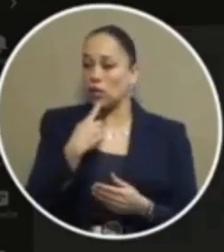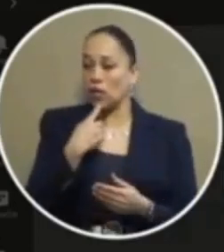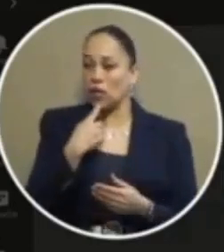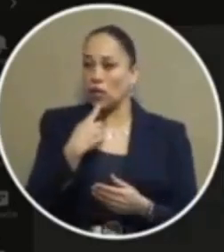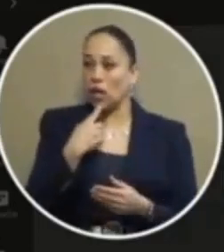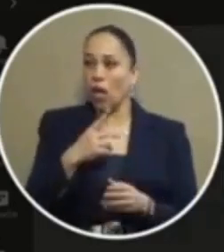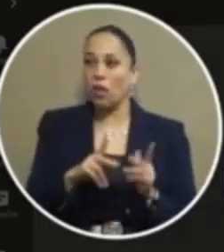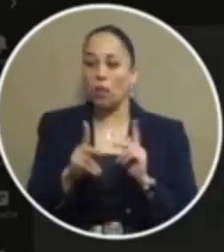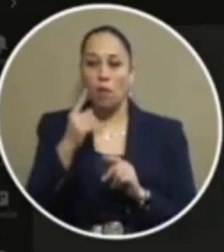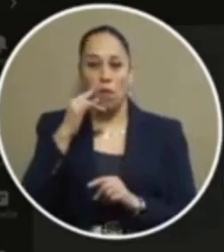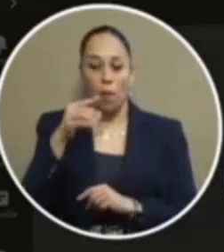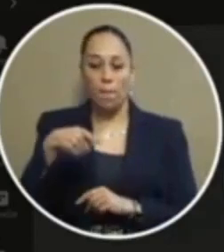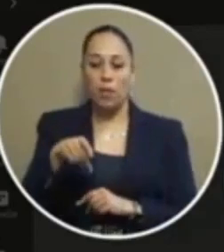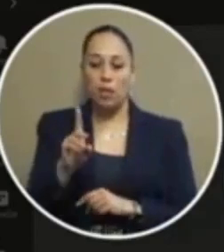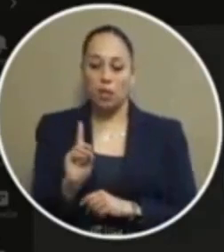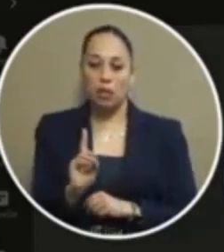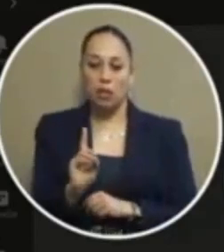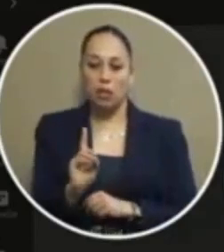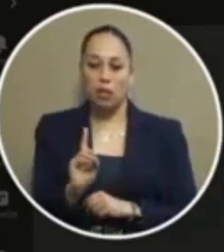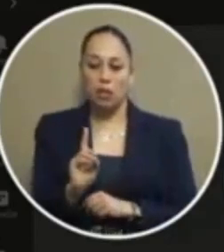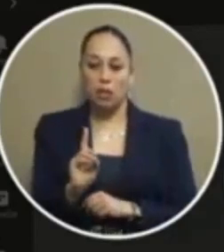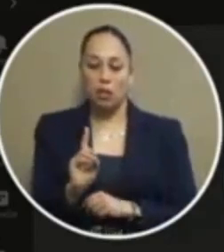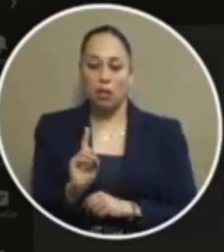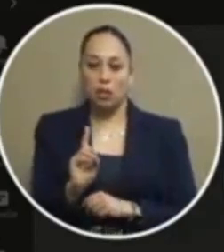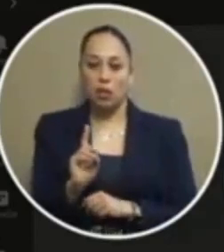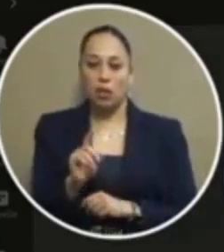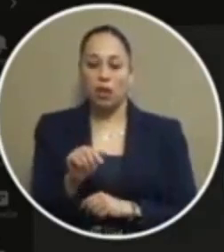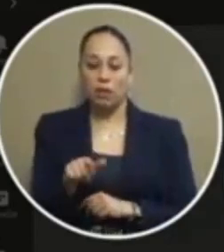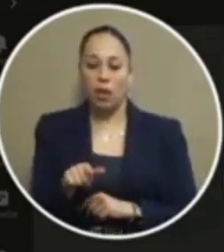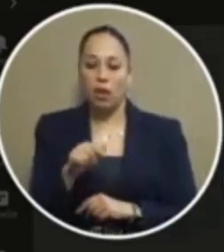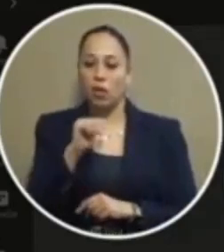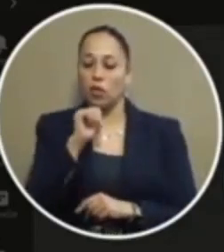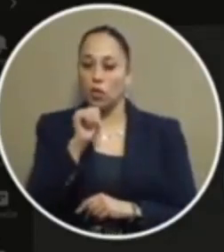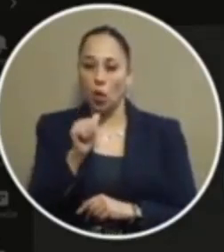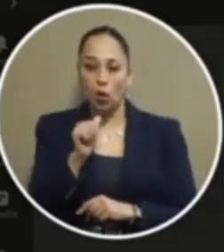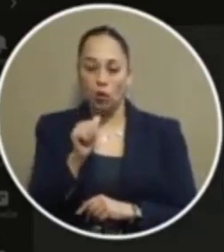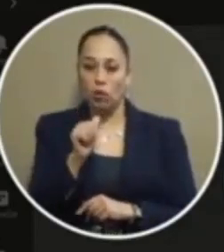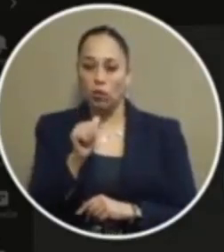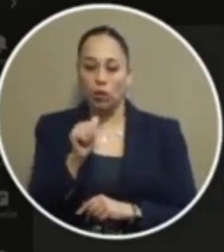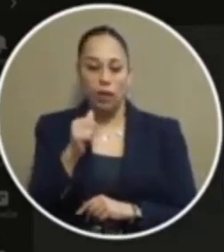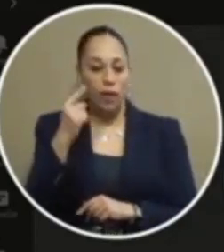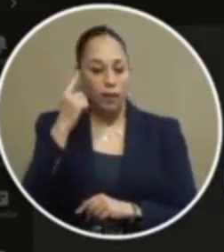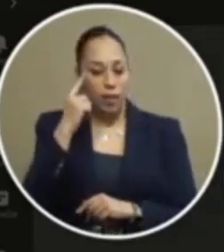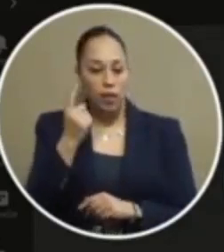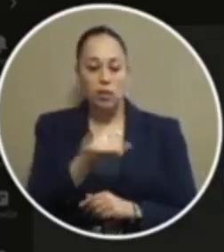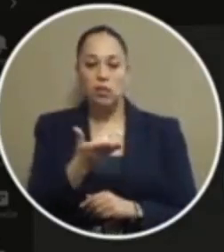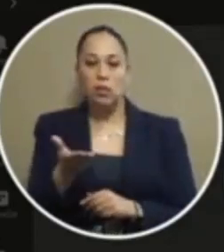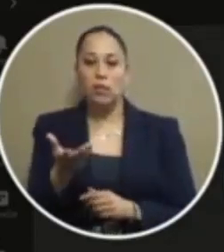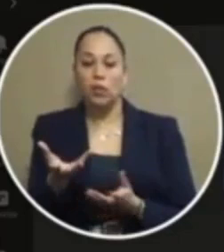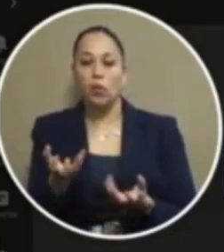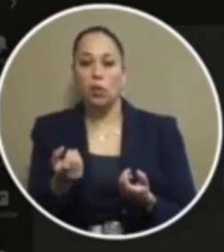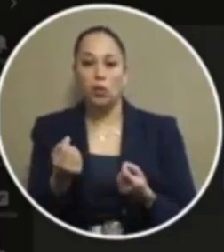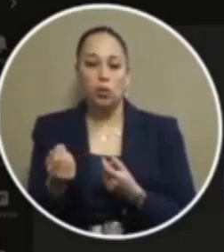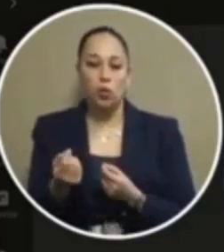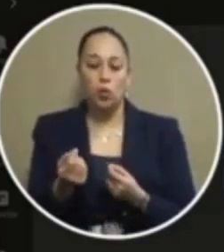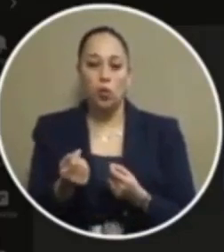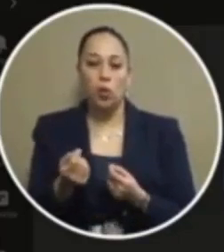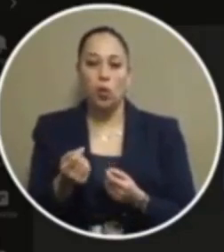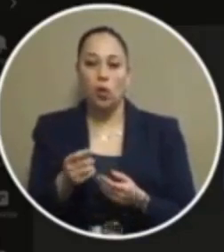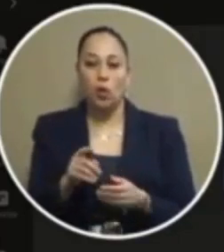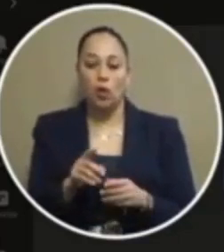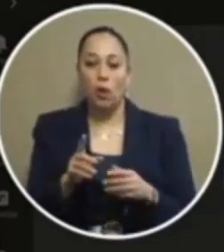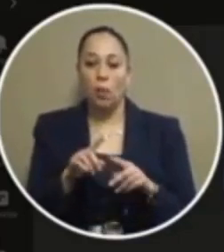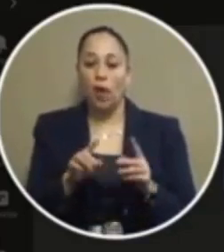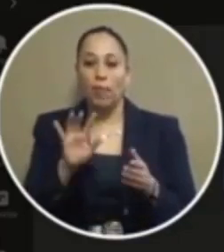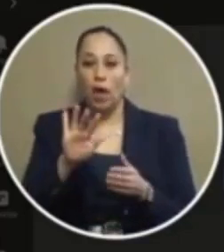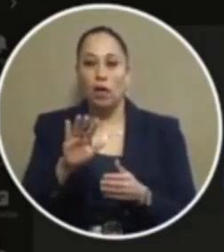folks from the pb is if it look they don't they do not think this is something they want to do i don't begrudge them